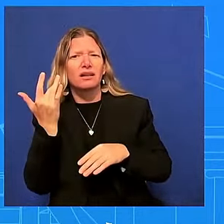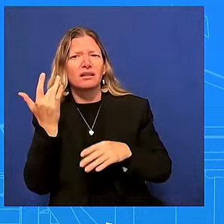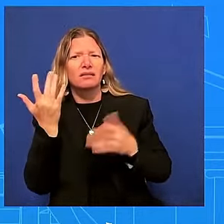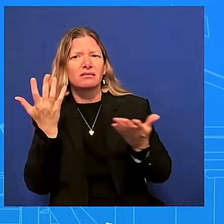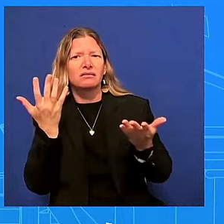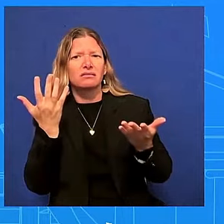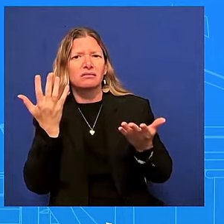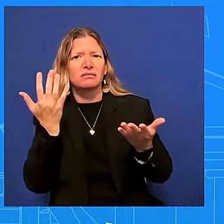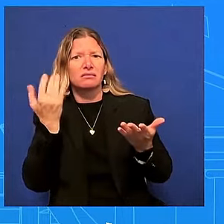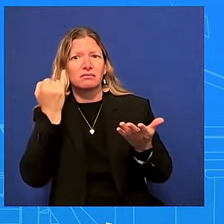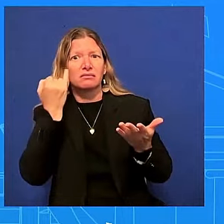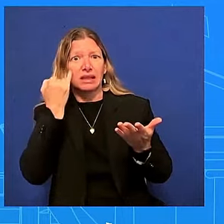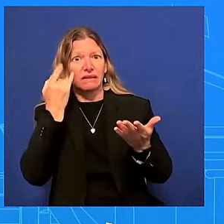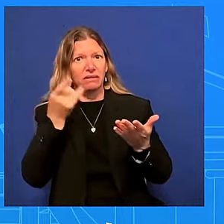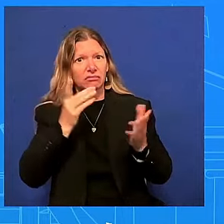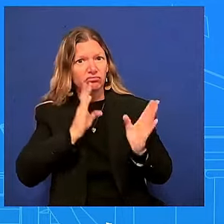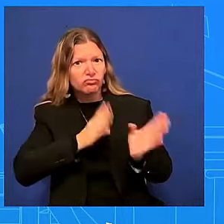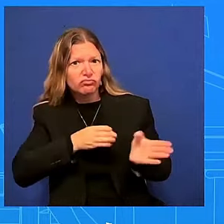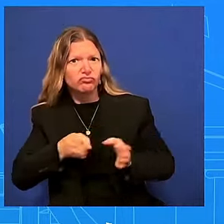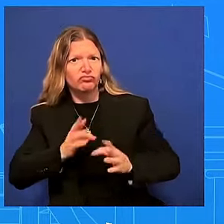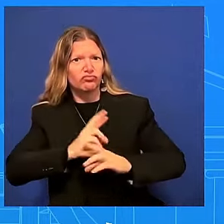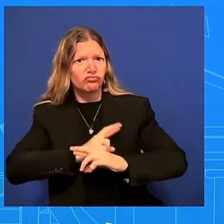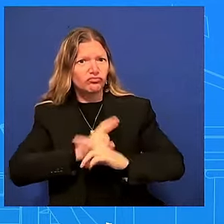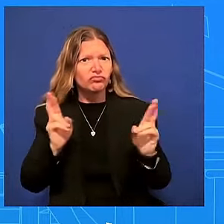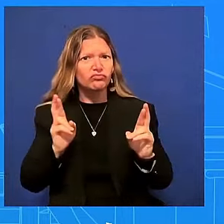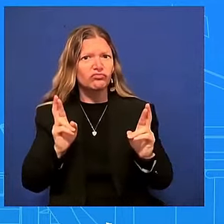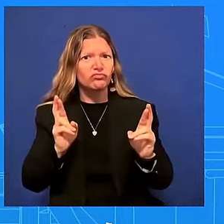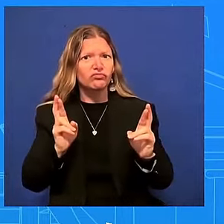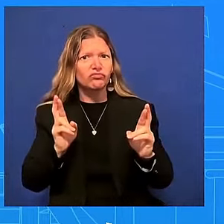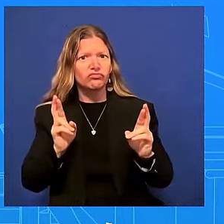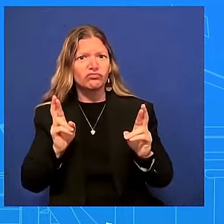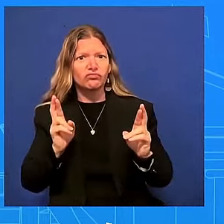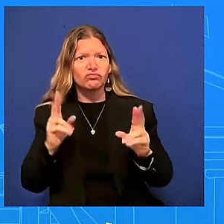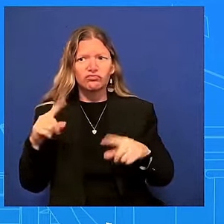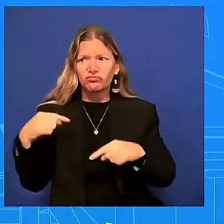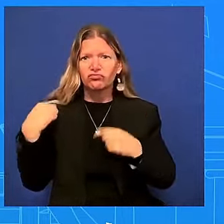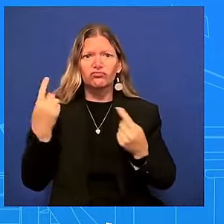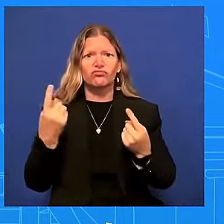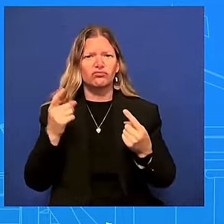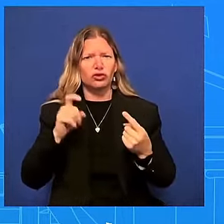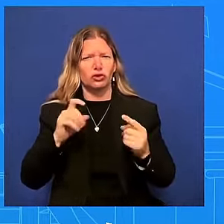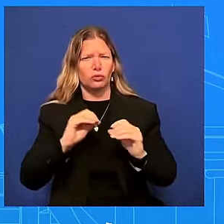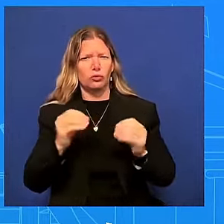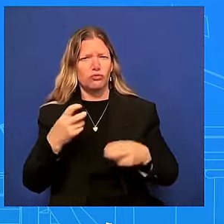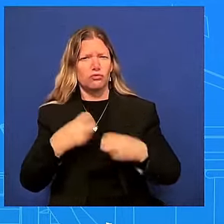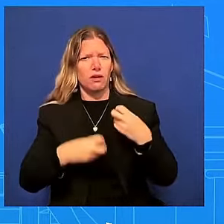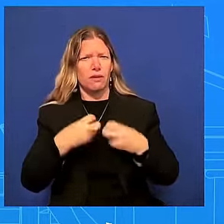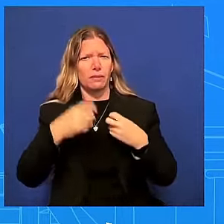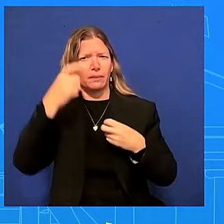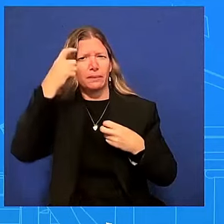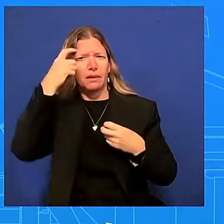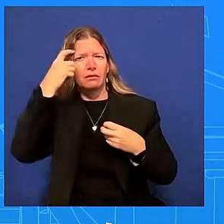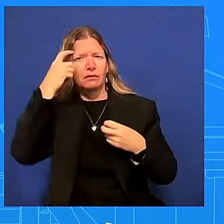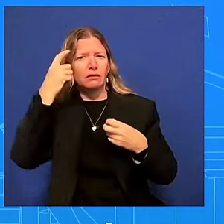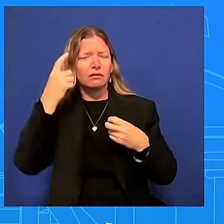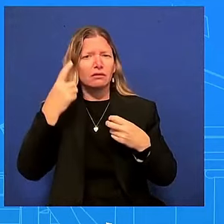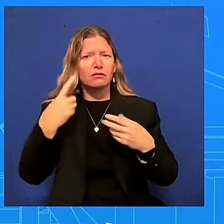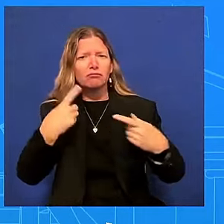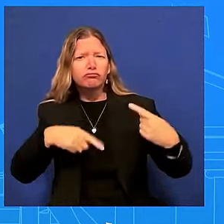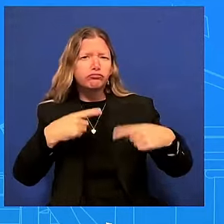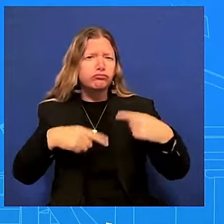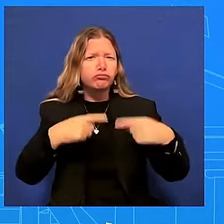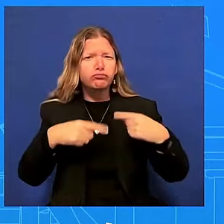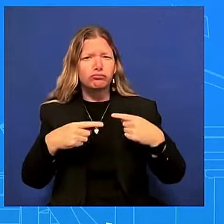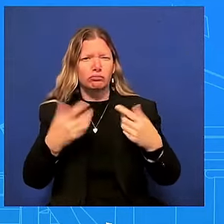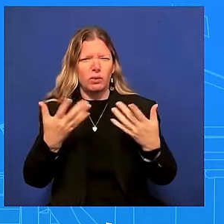for for so long if it's not a problem with his mental fitness what happened that night what did we see i will also